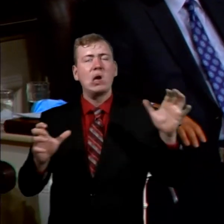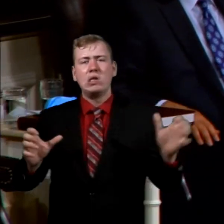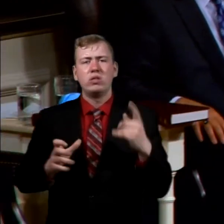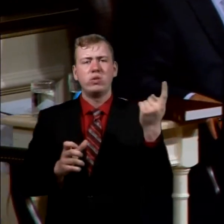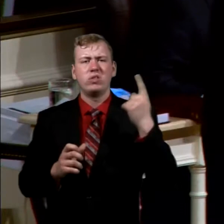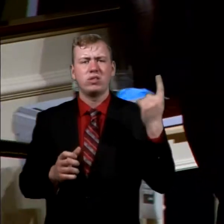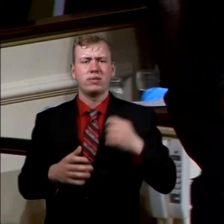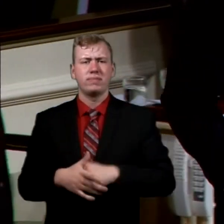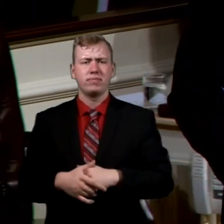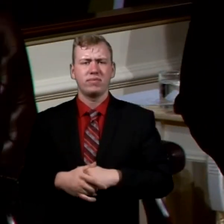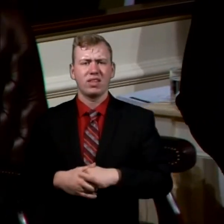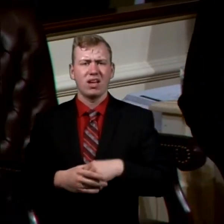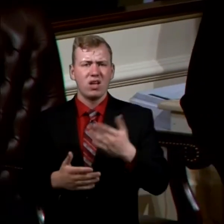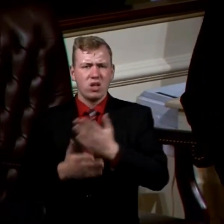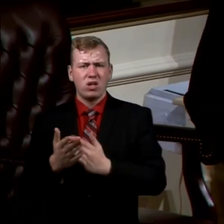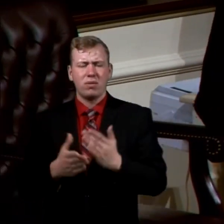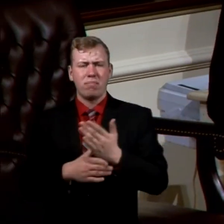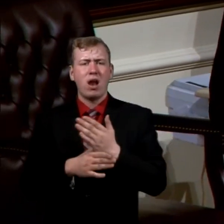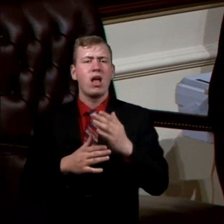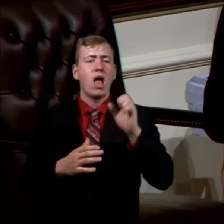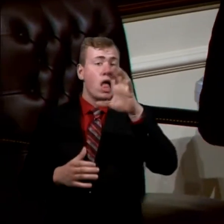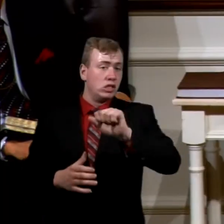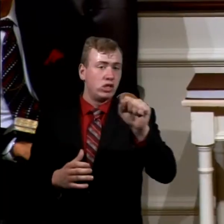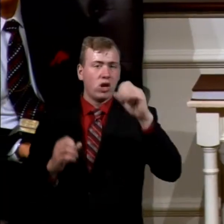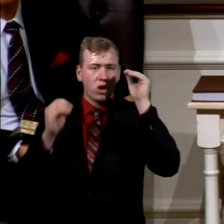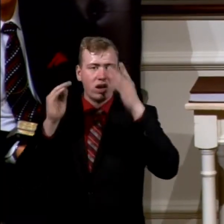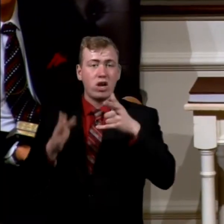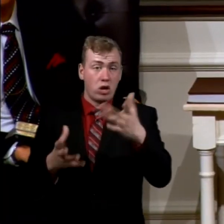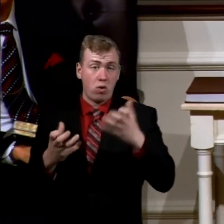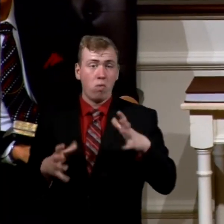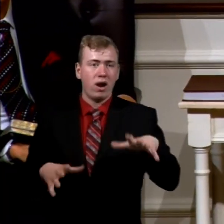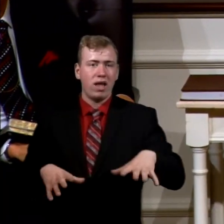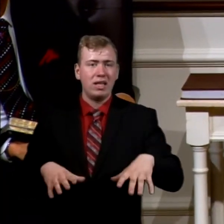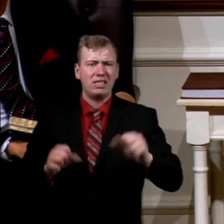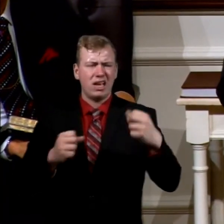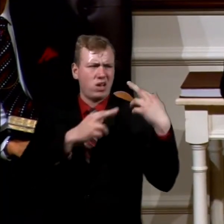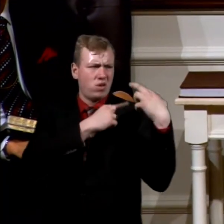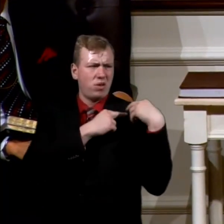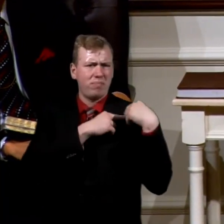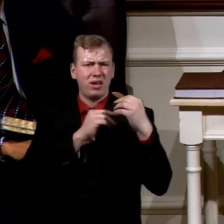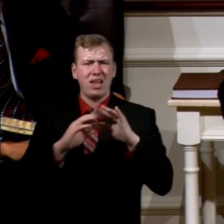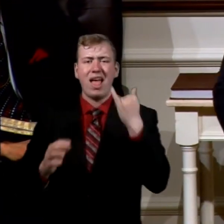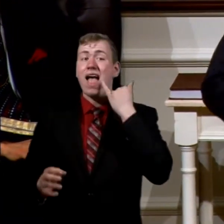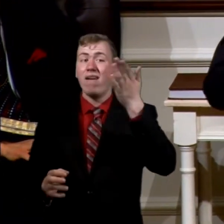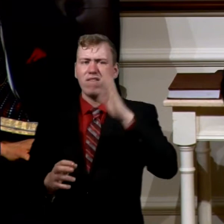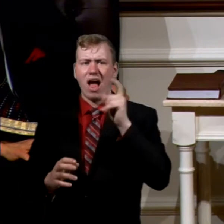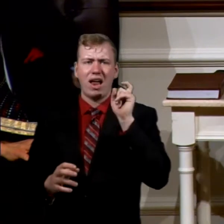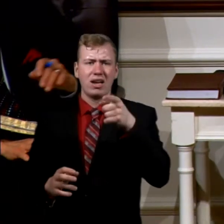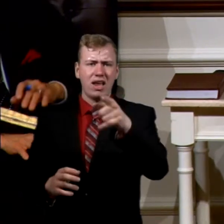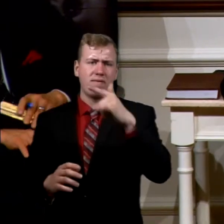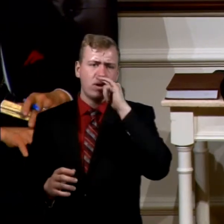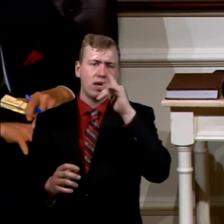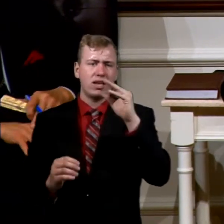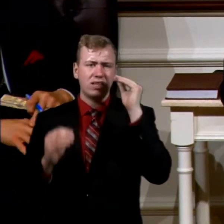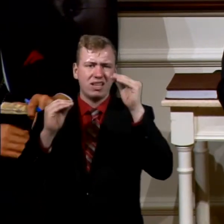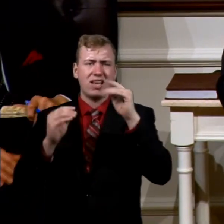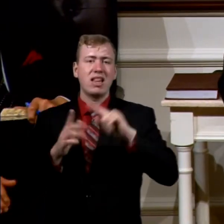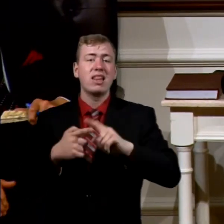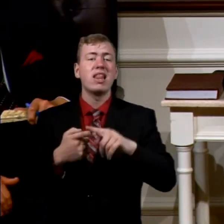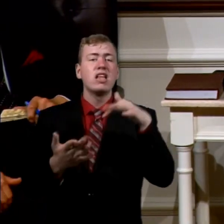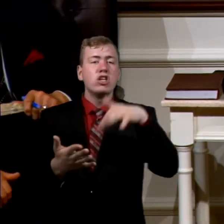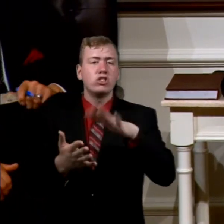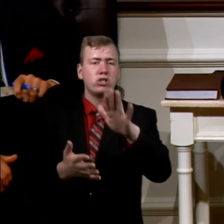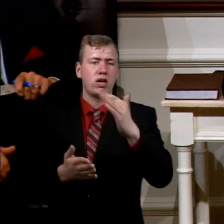There are some partners. A Sunday school teacher, you might want to take the responsibility clear. If God gives you children to teach, hey, study your